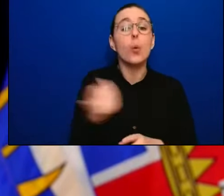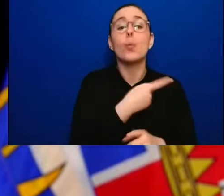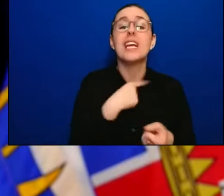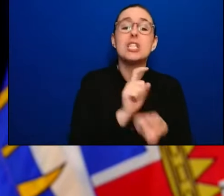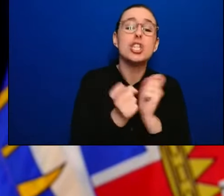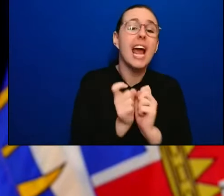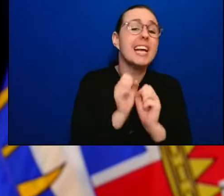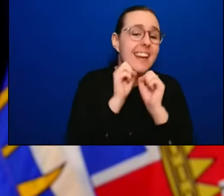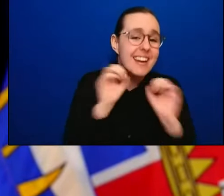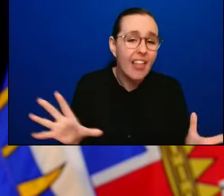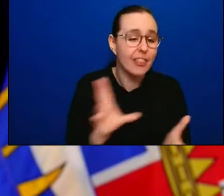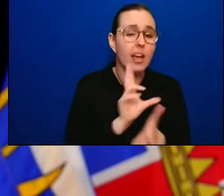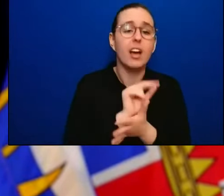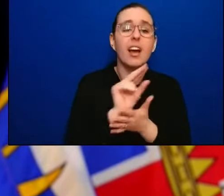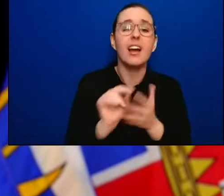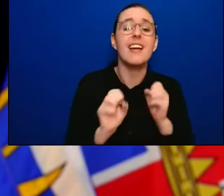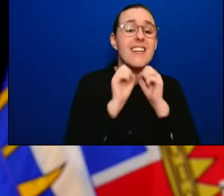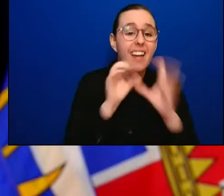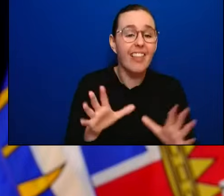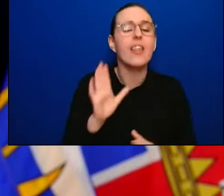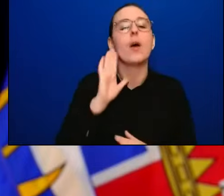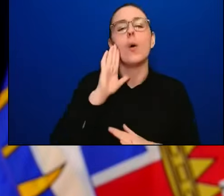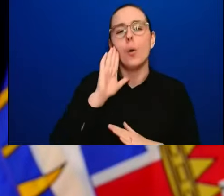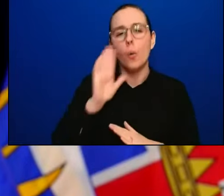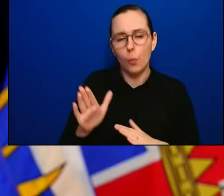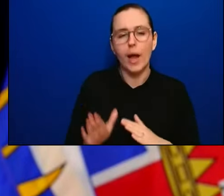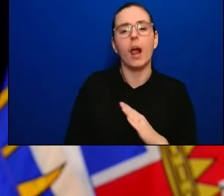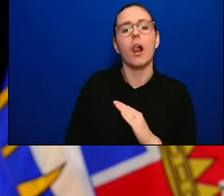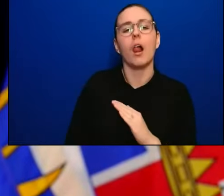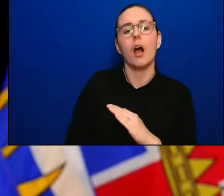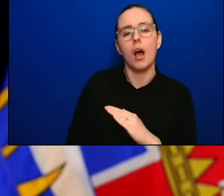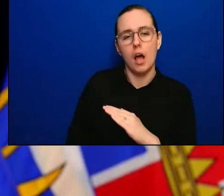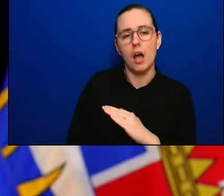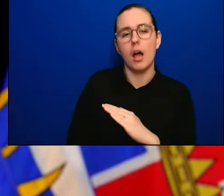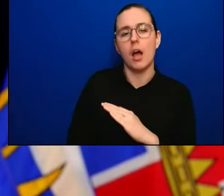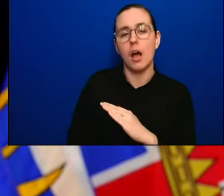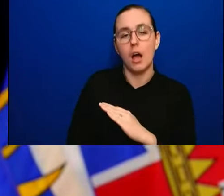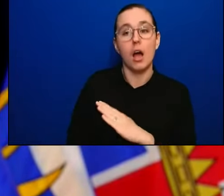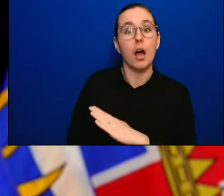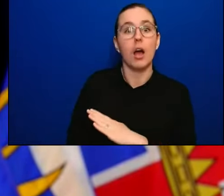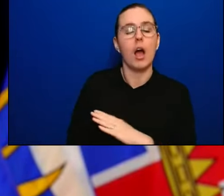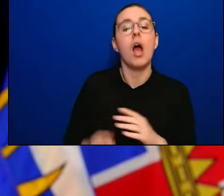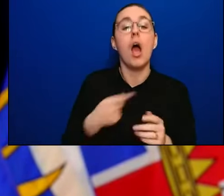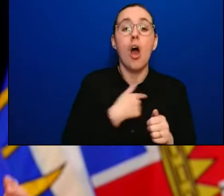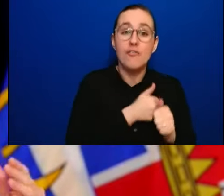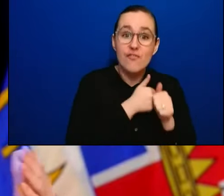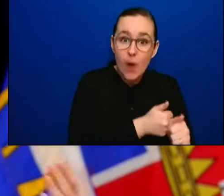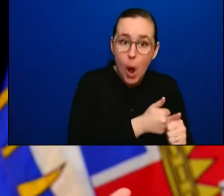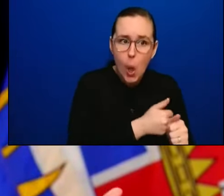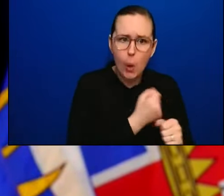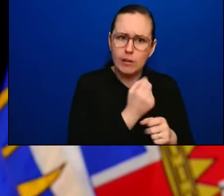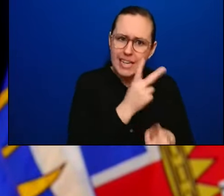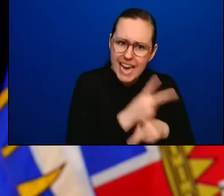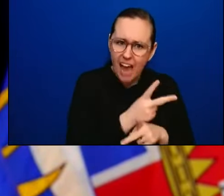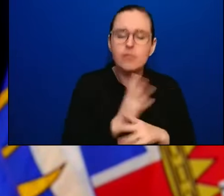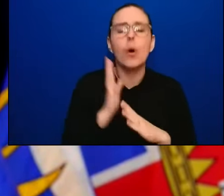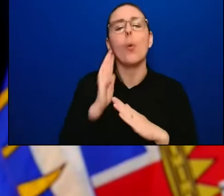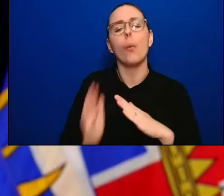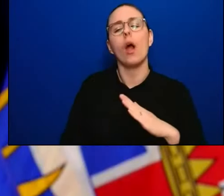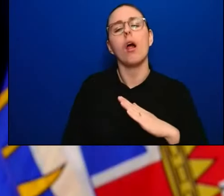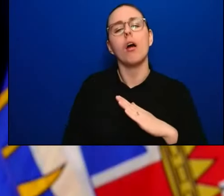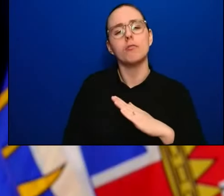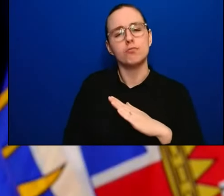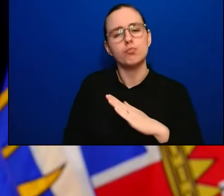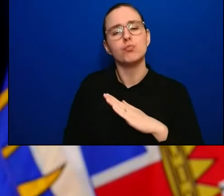and lower rise over time, over the next couple of months. And that there are things that we can do that can affect this